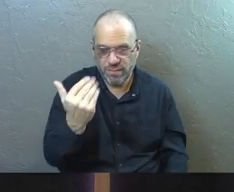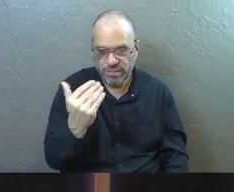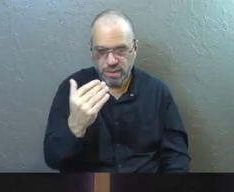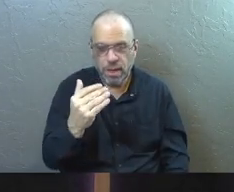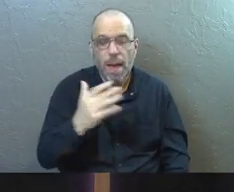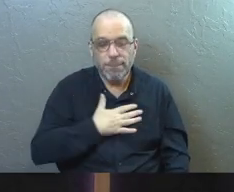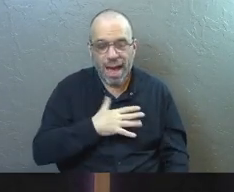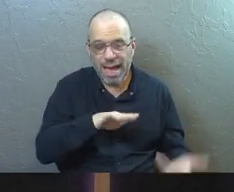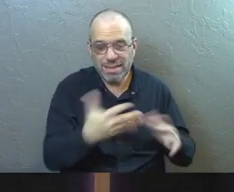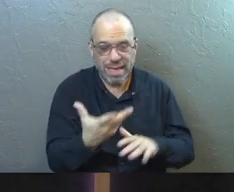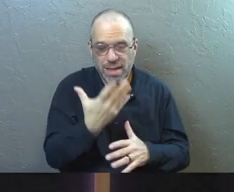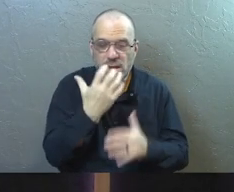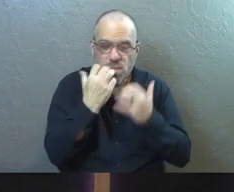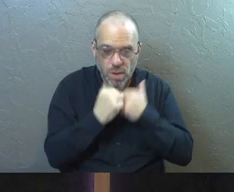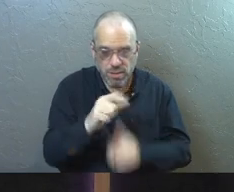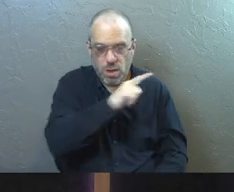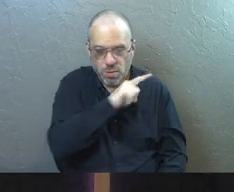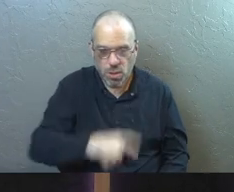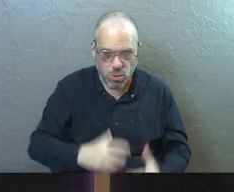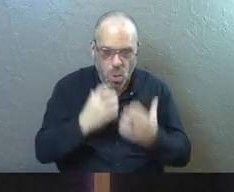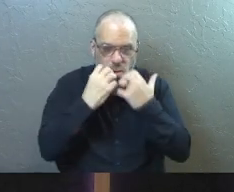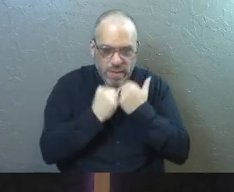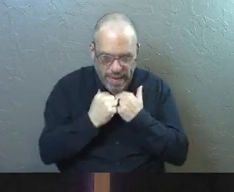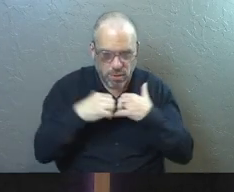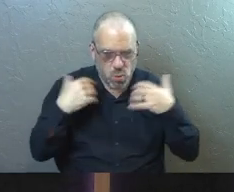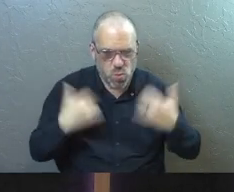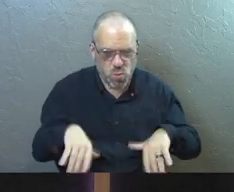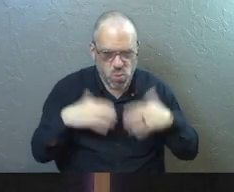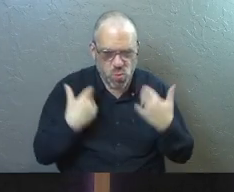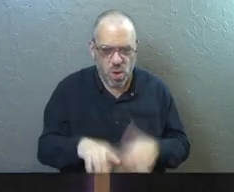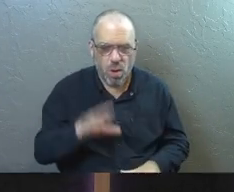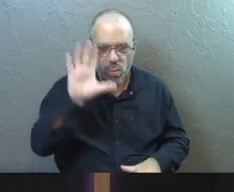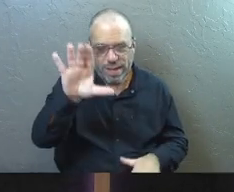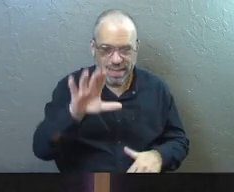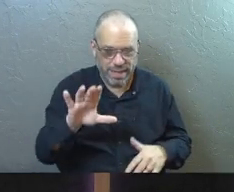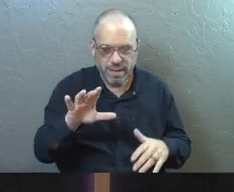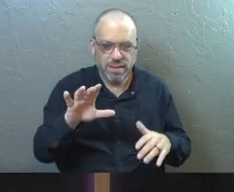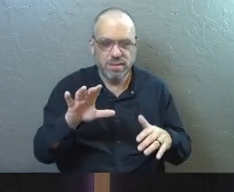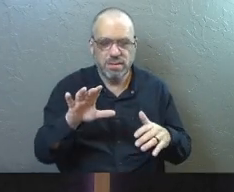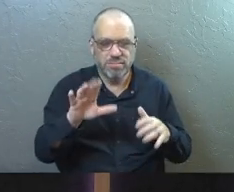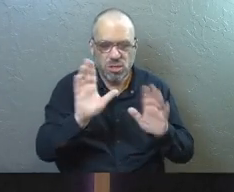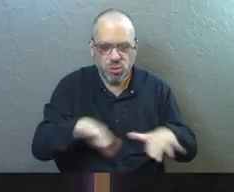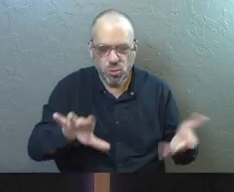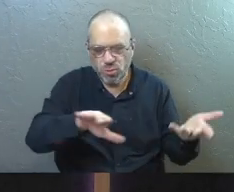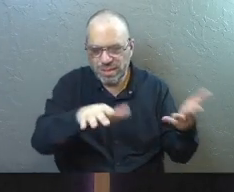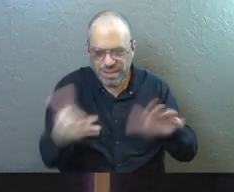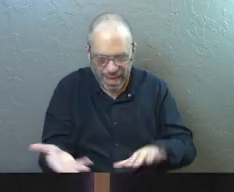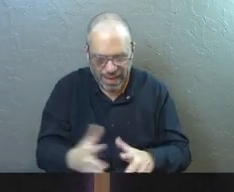death is precious to God. The Lord cares deeply, verse 15, when his loved ones die.